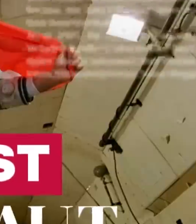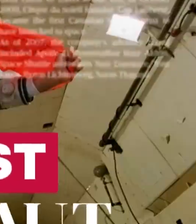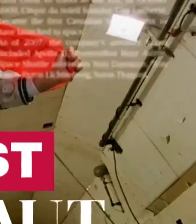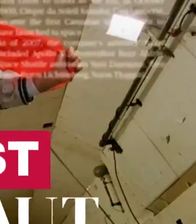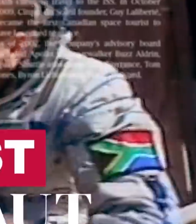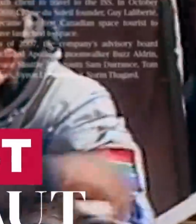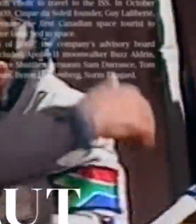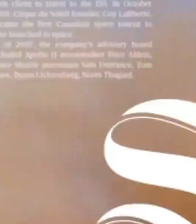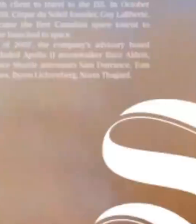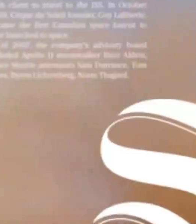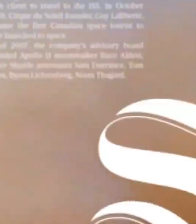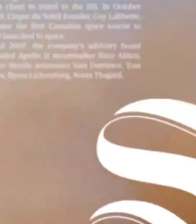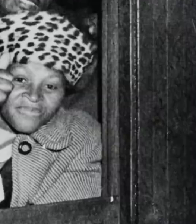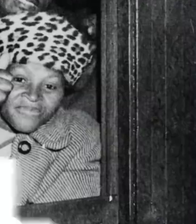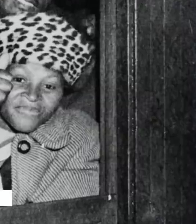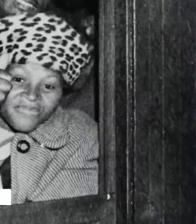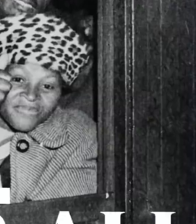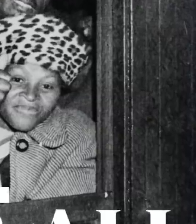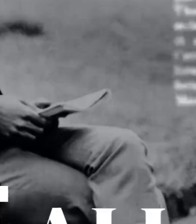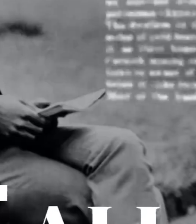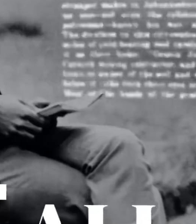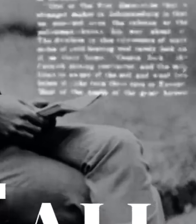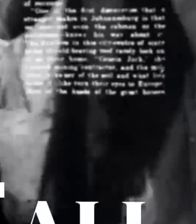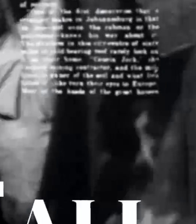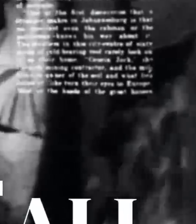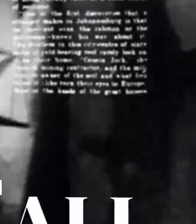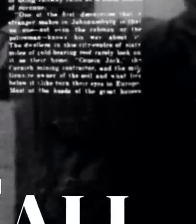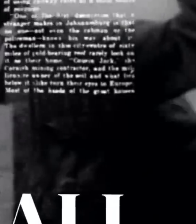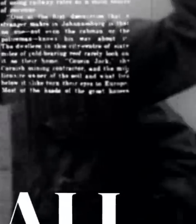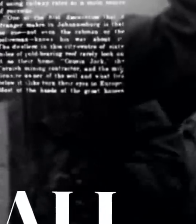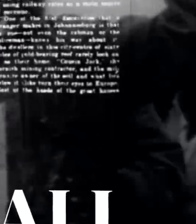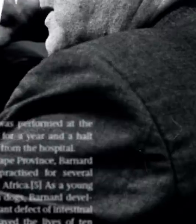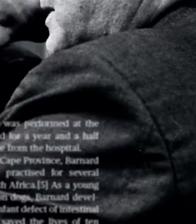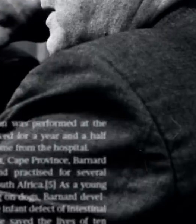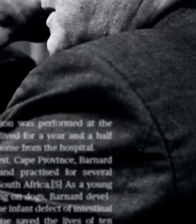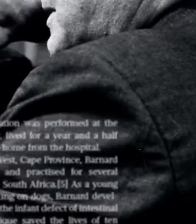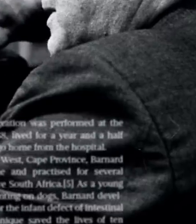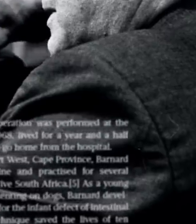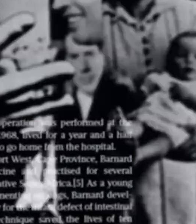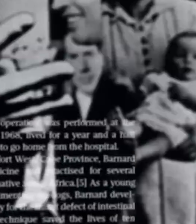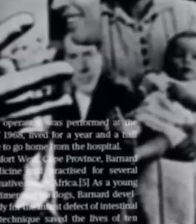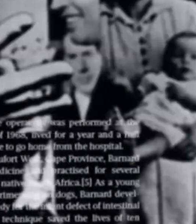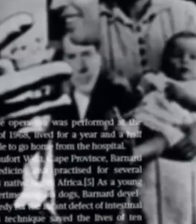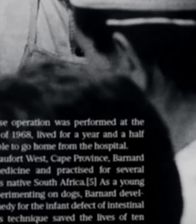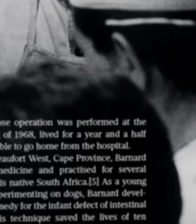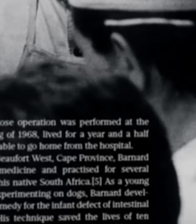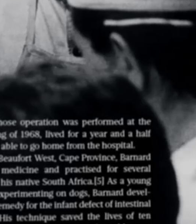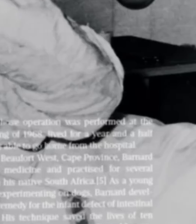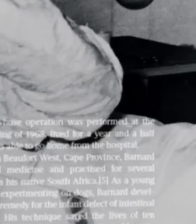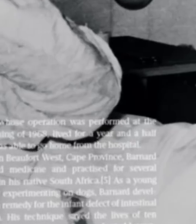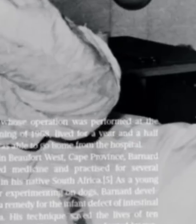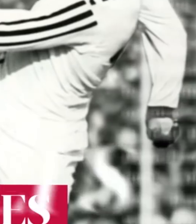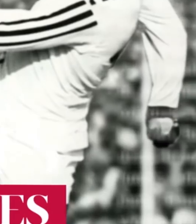our own reached for the stars and when small acts of defiance opened the world's eyes we were there when a heart got a second chance